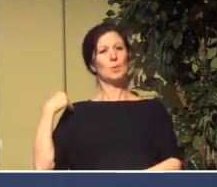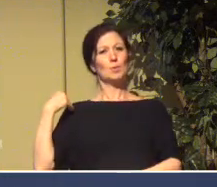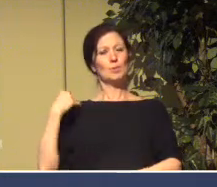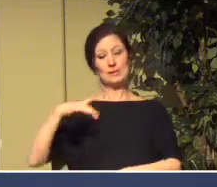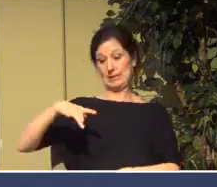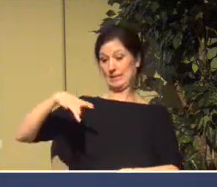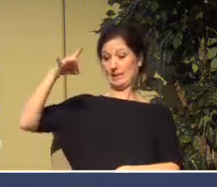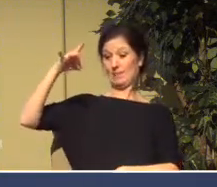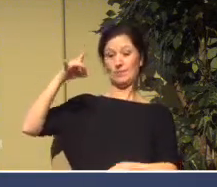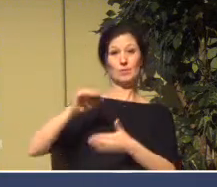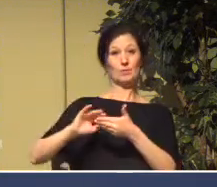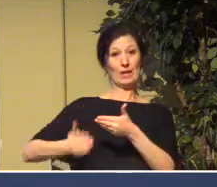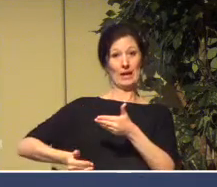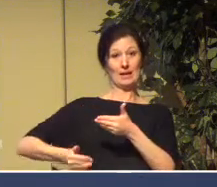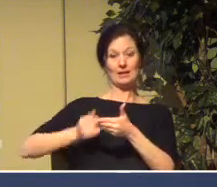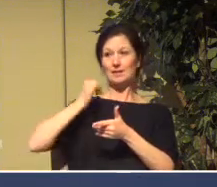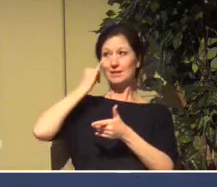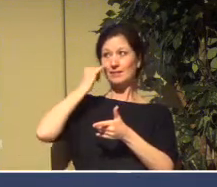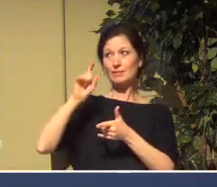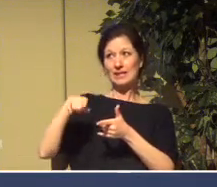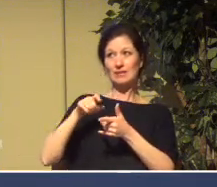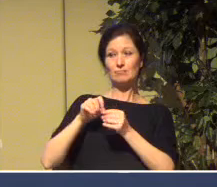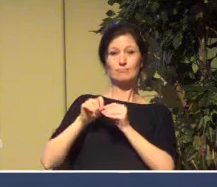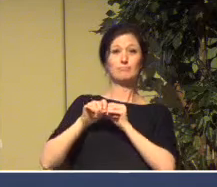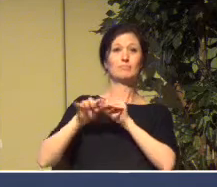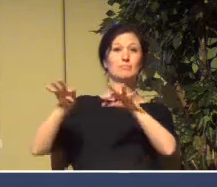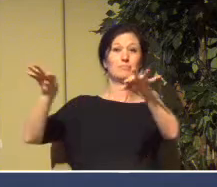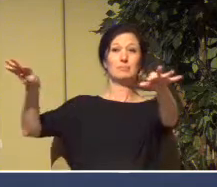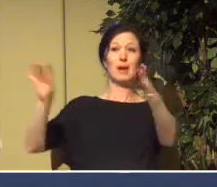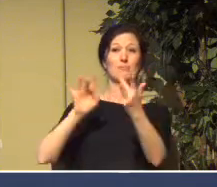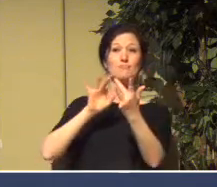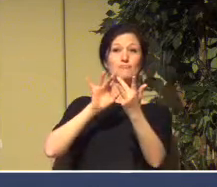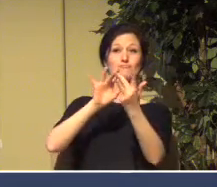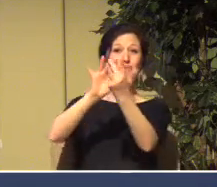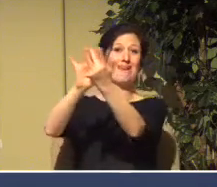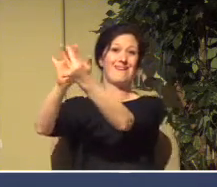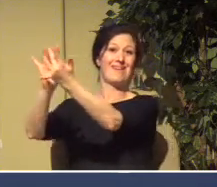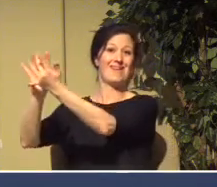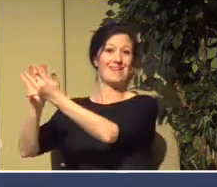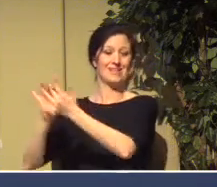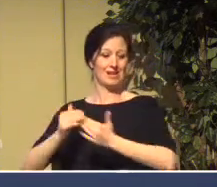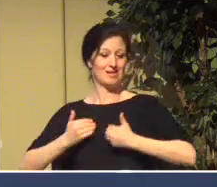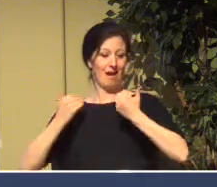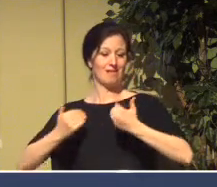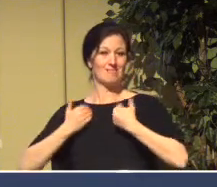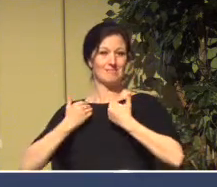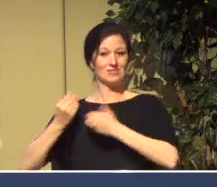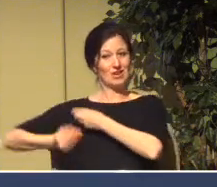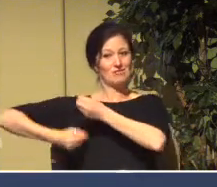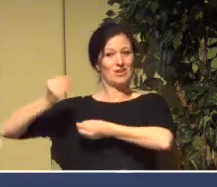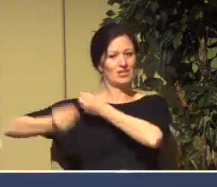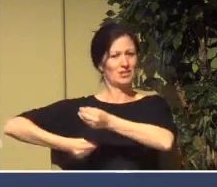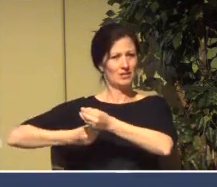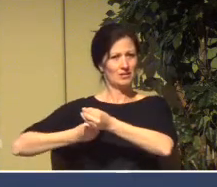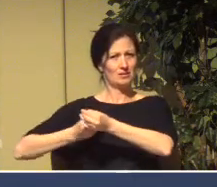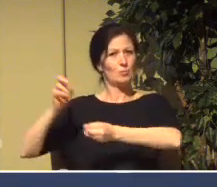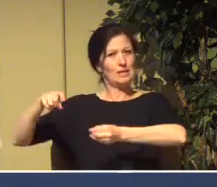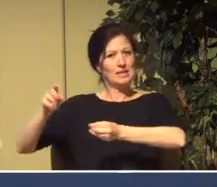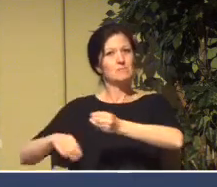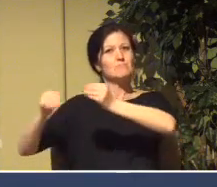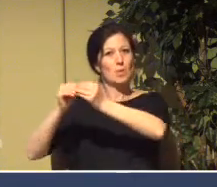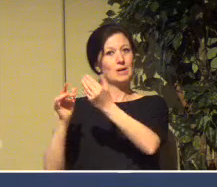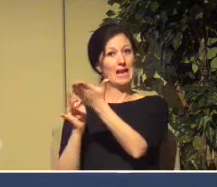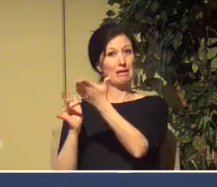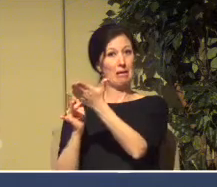a younger generation, we need to move more into technology and into media. And now because